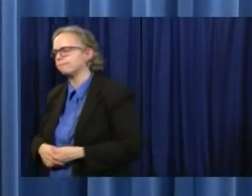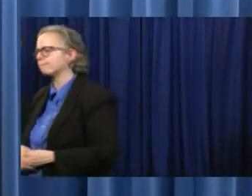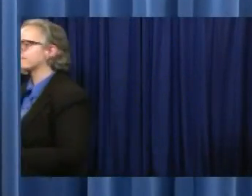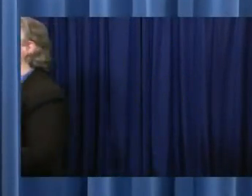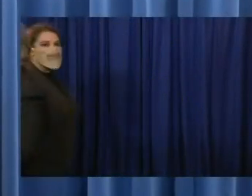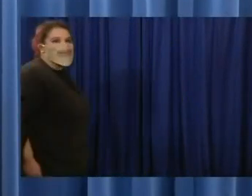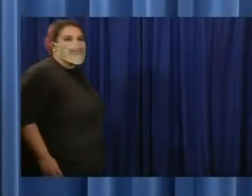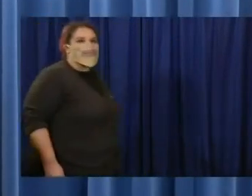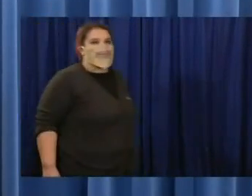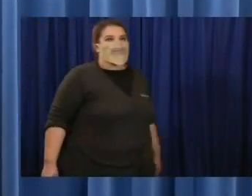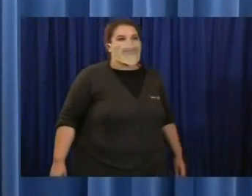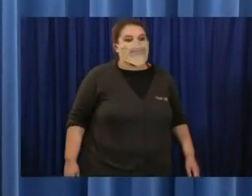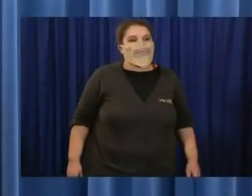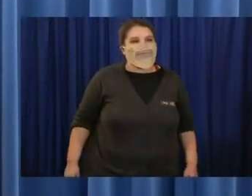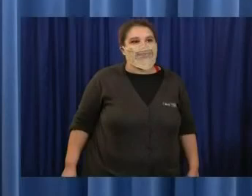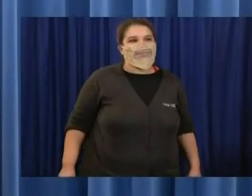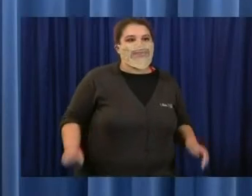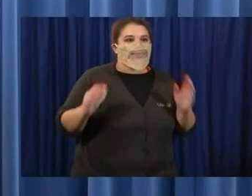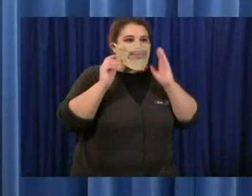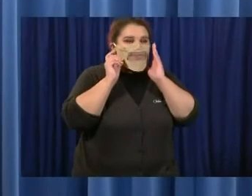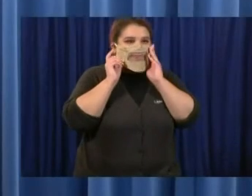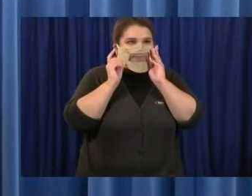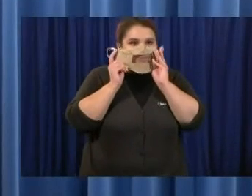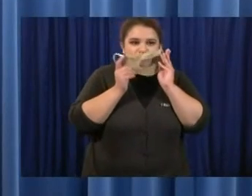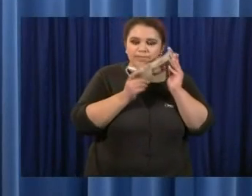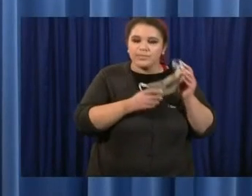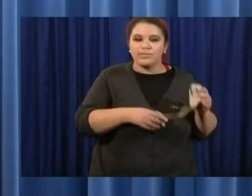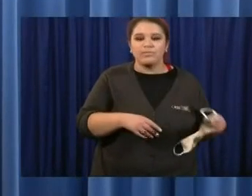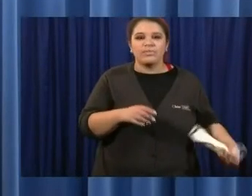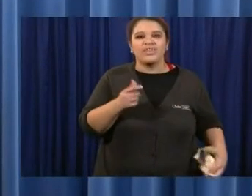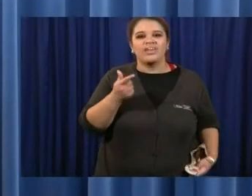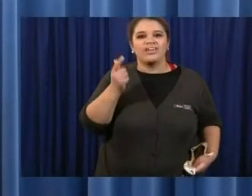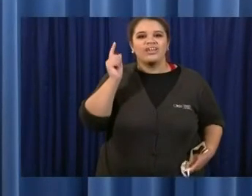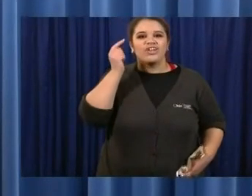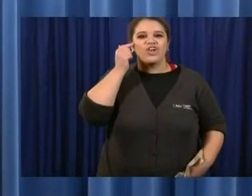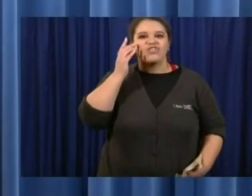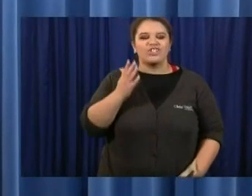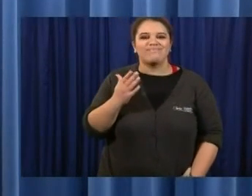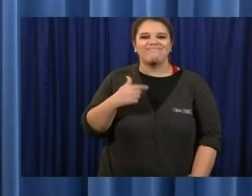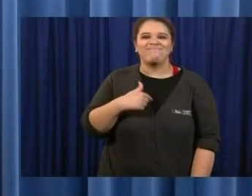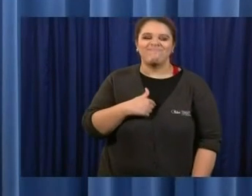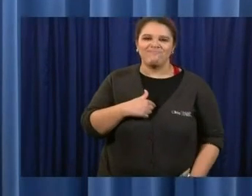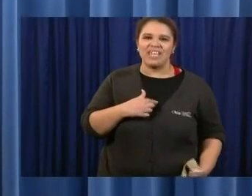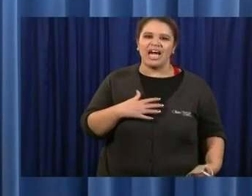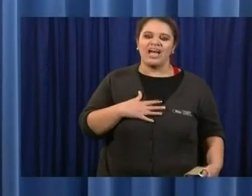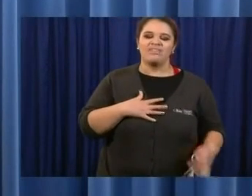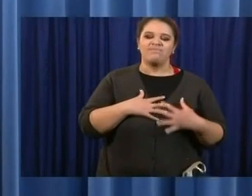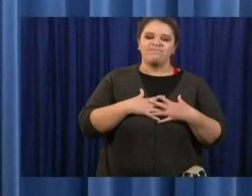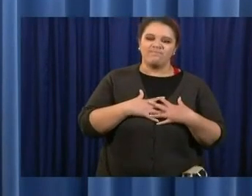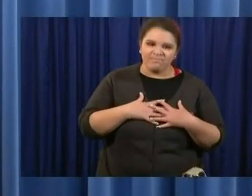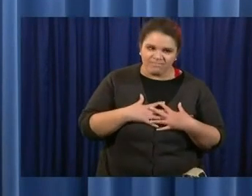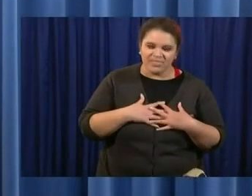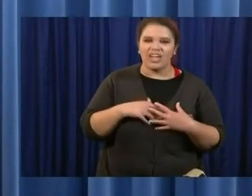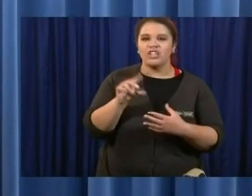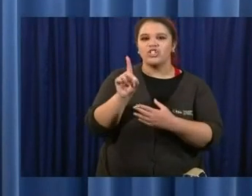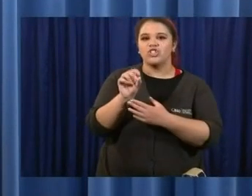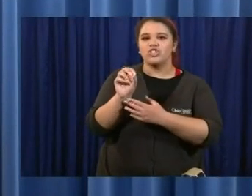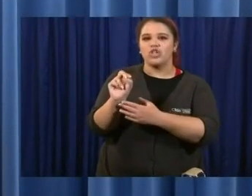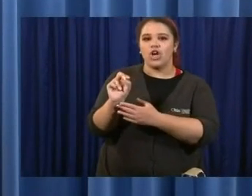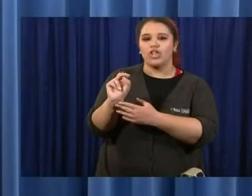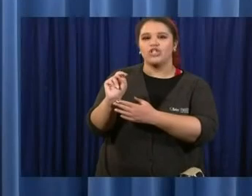I'm saddened to hear that Ohio football legend Don Shula has died. Born in Lake County,